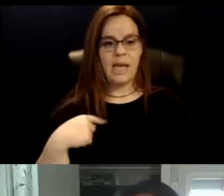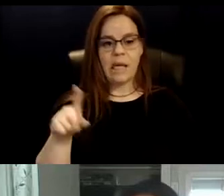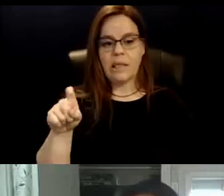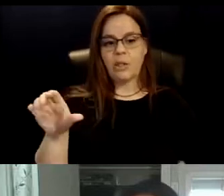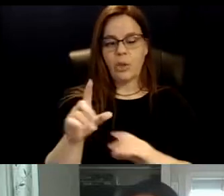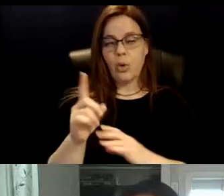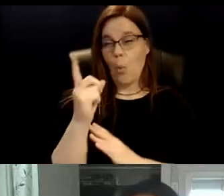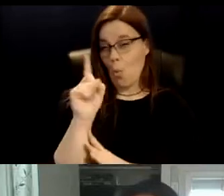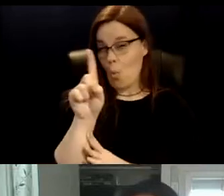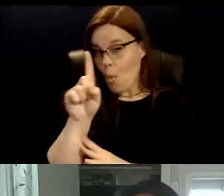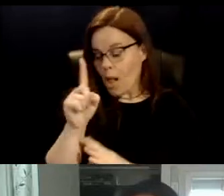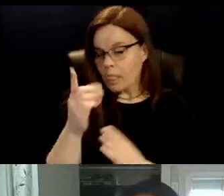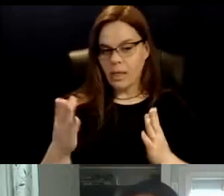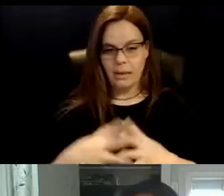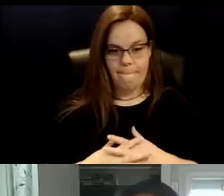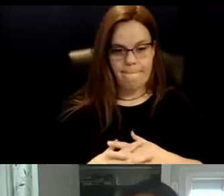thing.